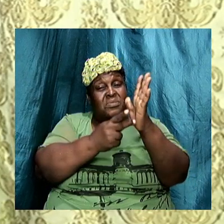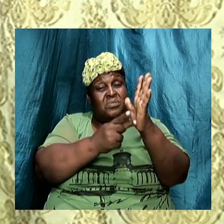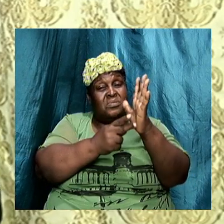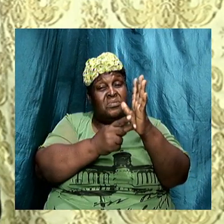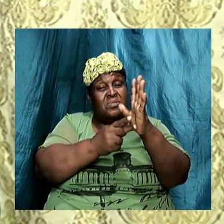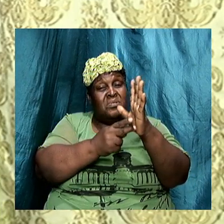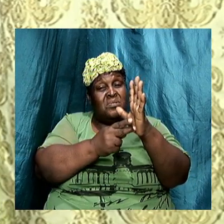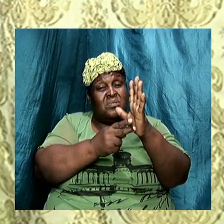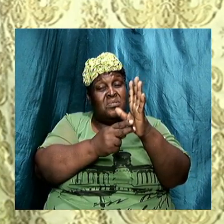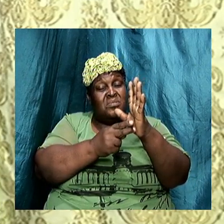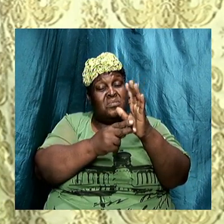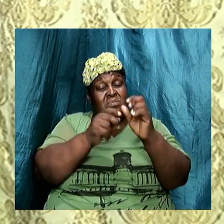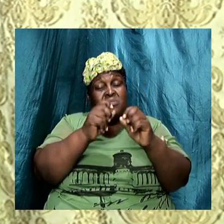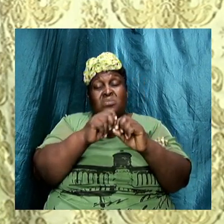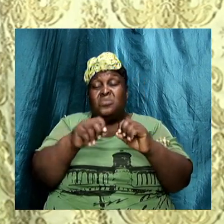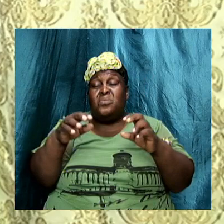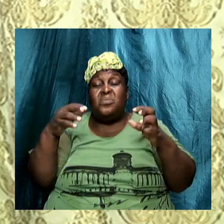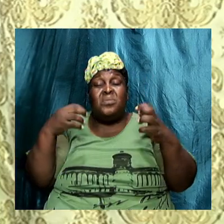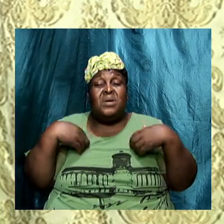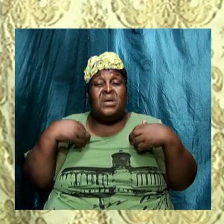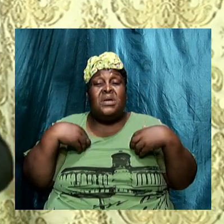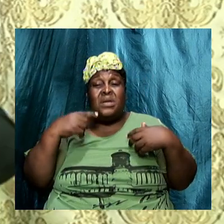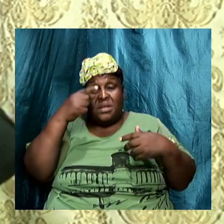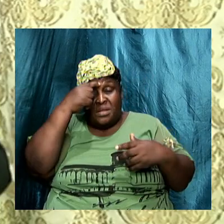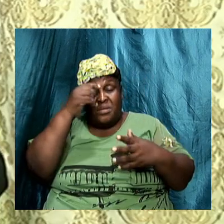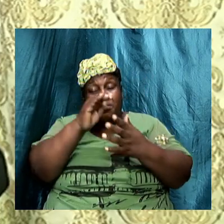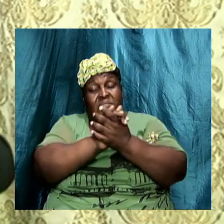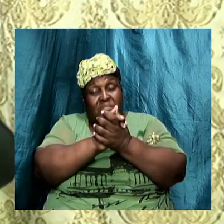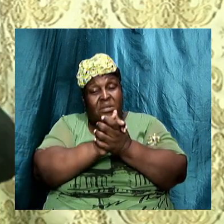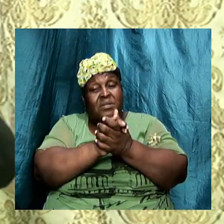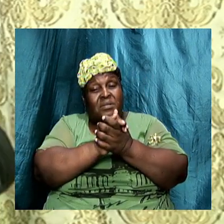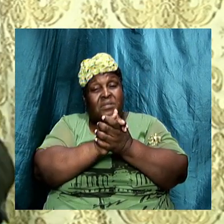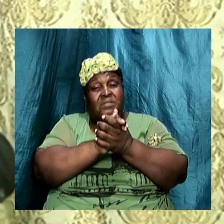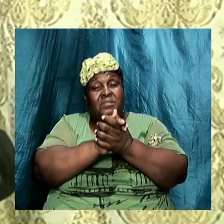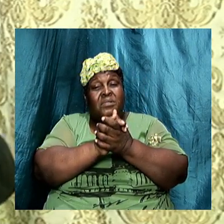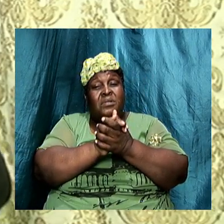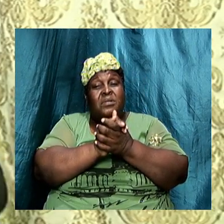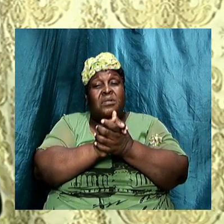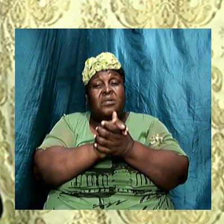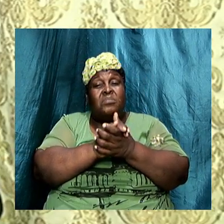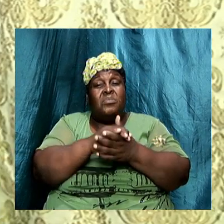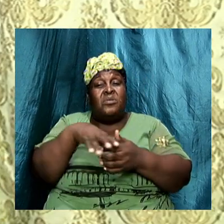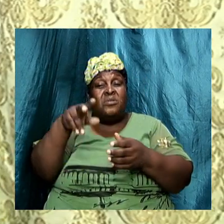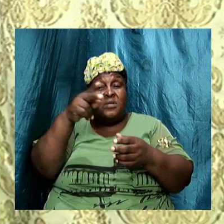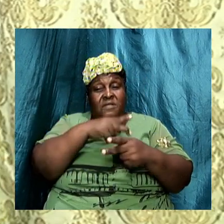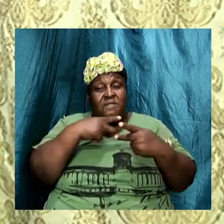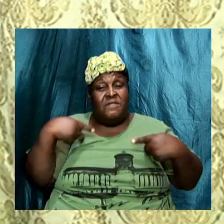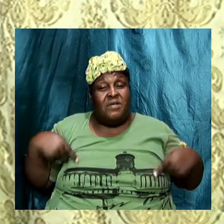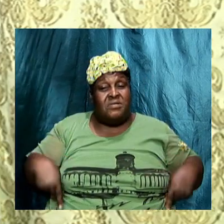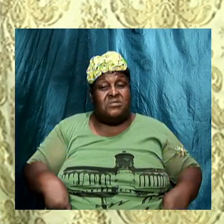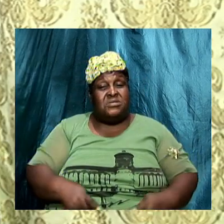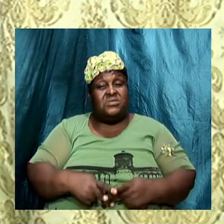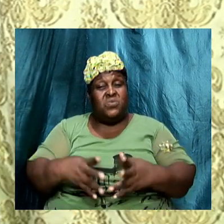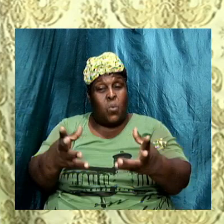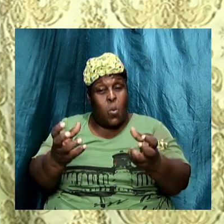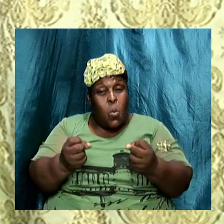have to be the verbatim the Pharisees believe that but the Pharisees want to see a sign and Jesus said a wicked